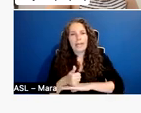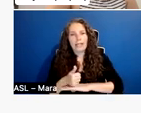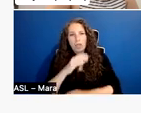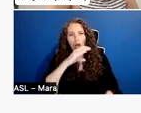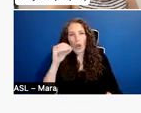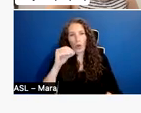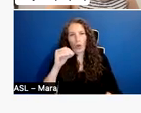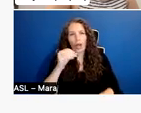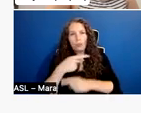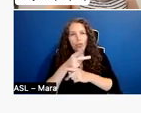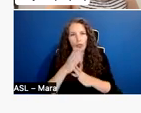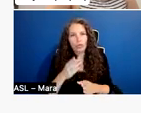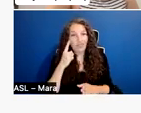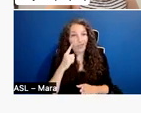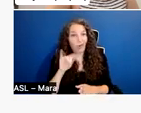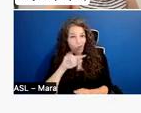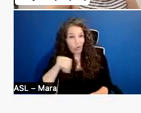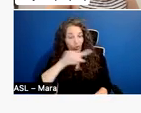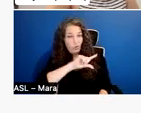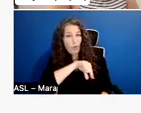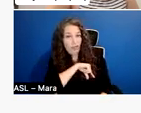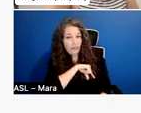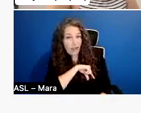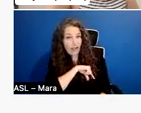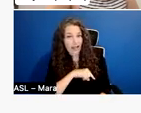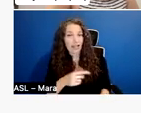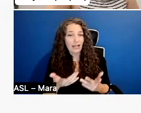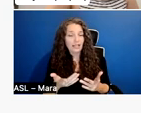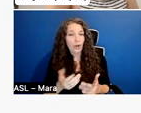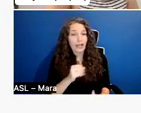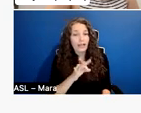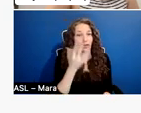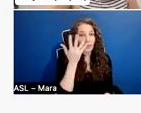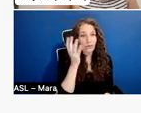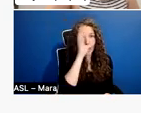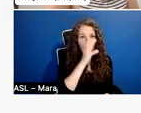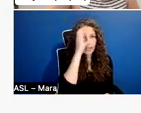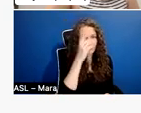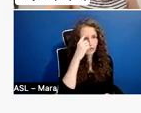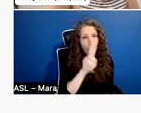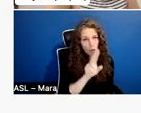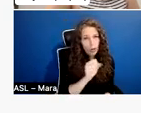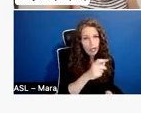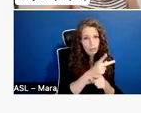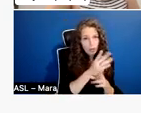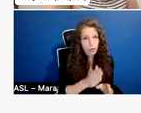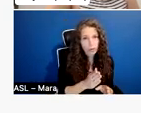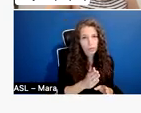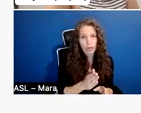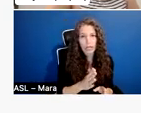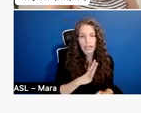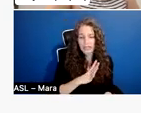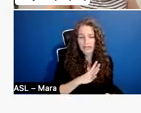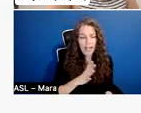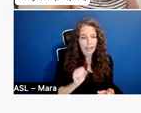asking about how can I find a U S co-producer? And the answer is, I mean, if you want connections and relationships, of course, those are always good